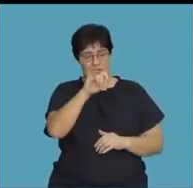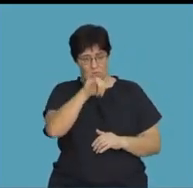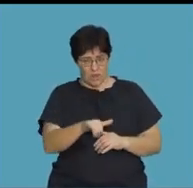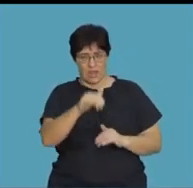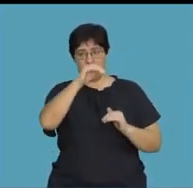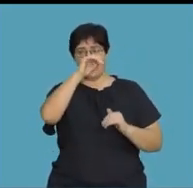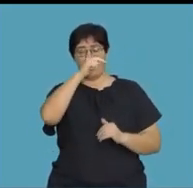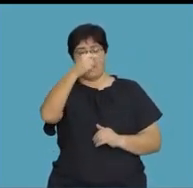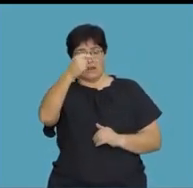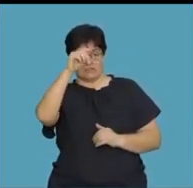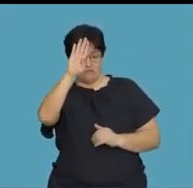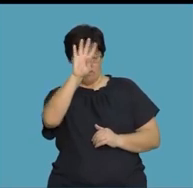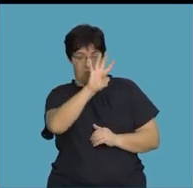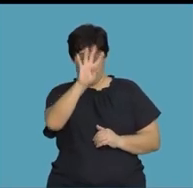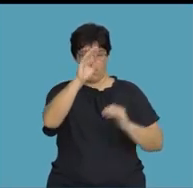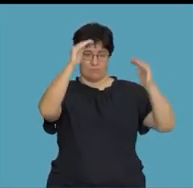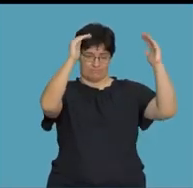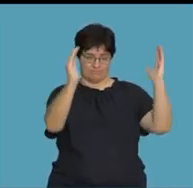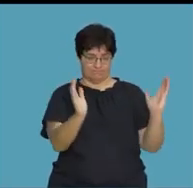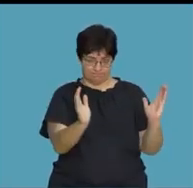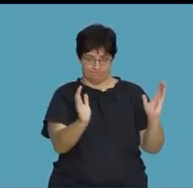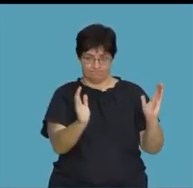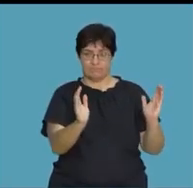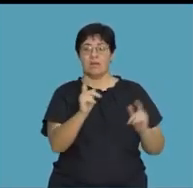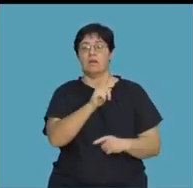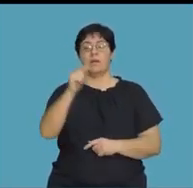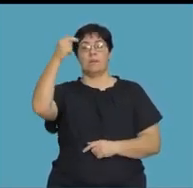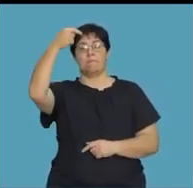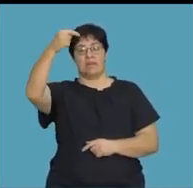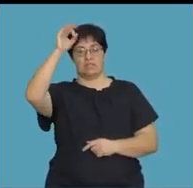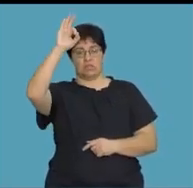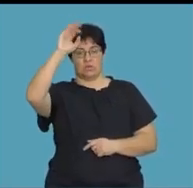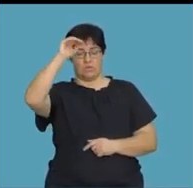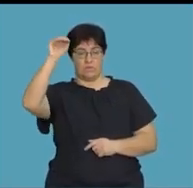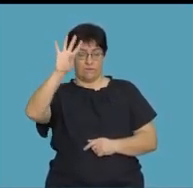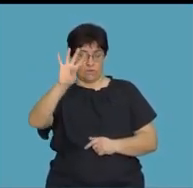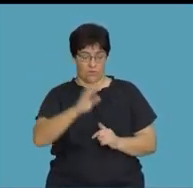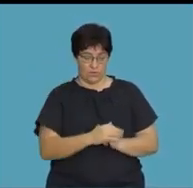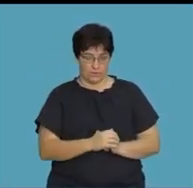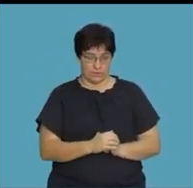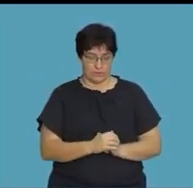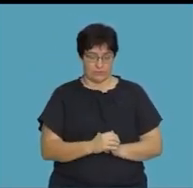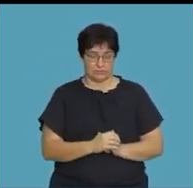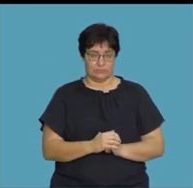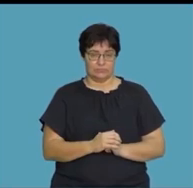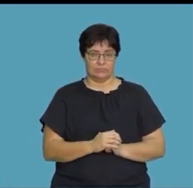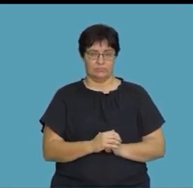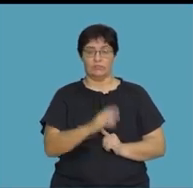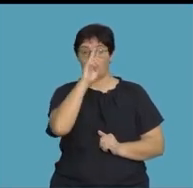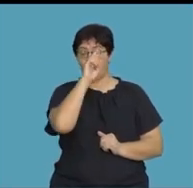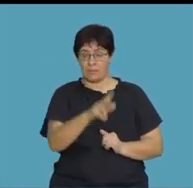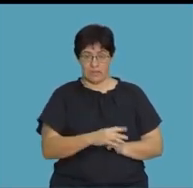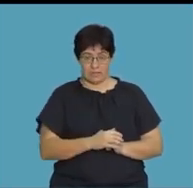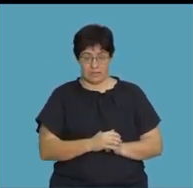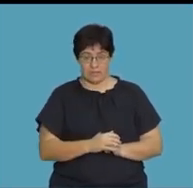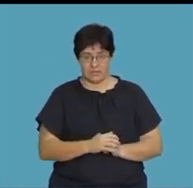16x, y to the exponent of negative 4. And then all of this is raised to negative 3 over 4.